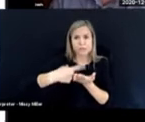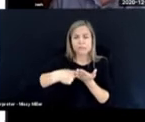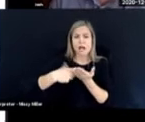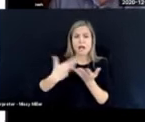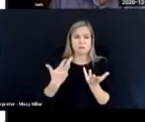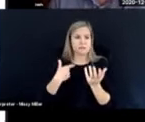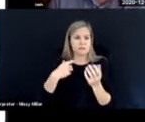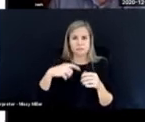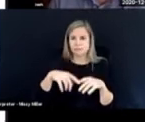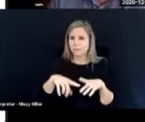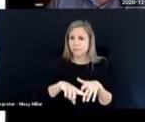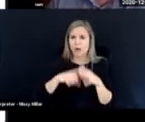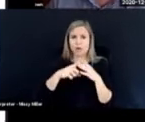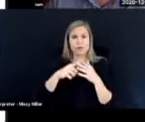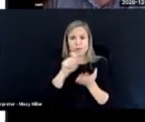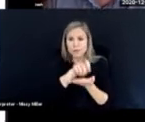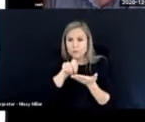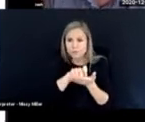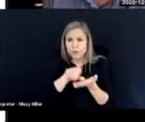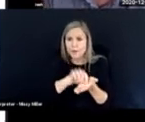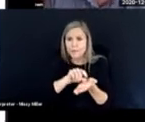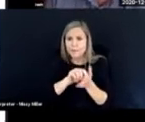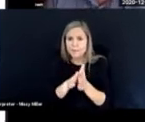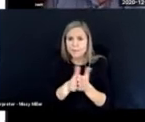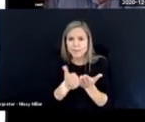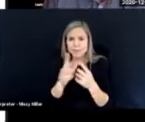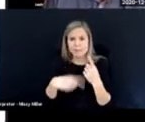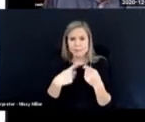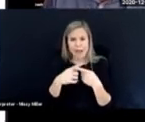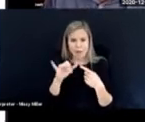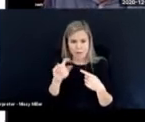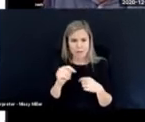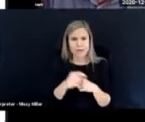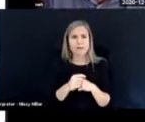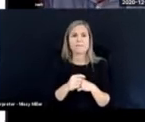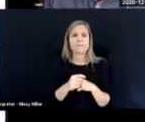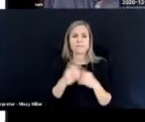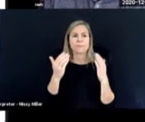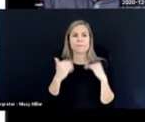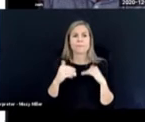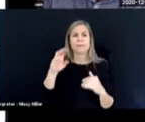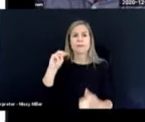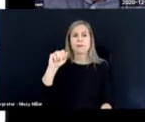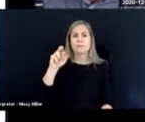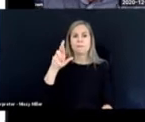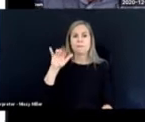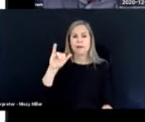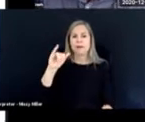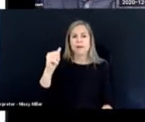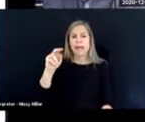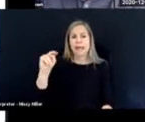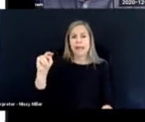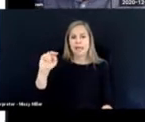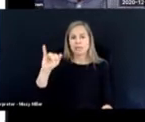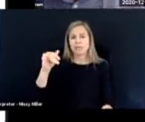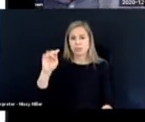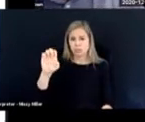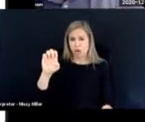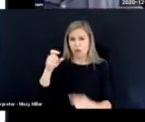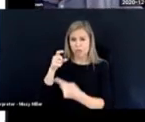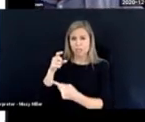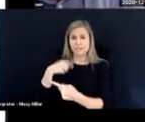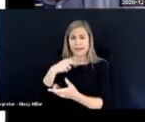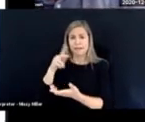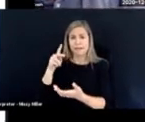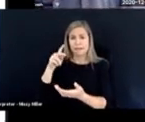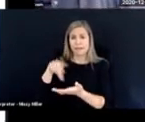two links at the top. Marianne Ridgeau, who was based at Perkins School